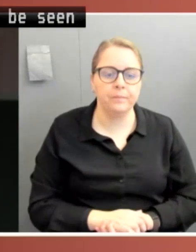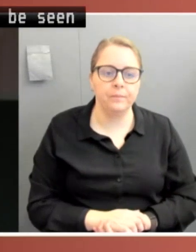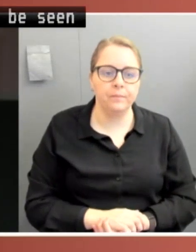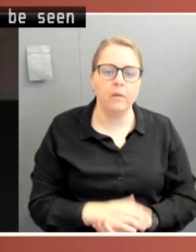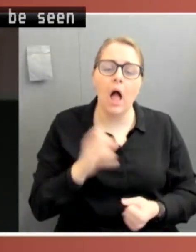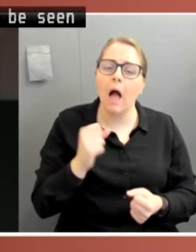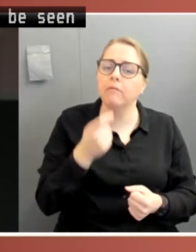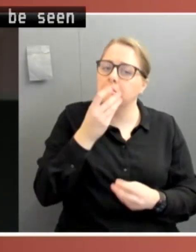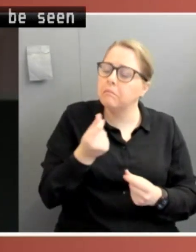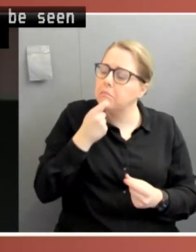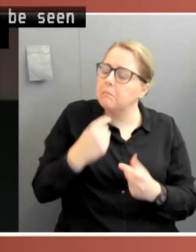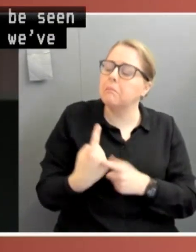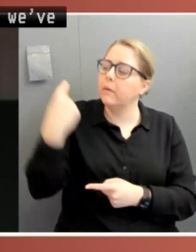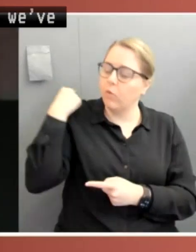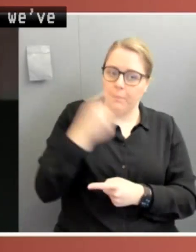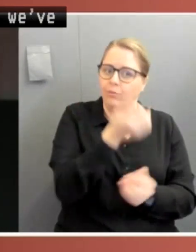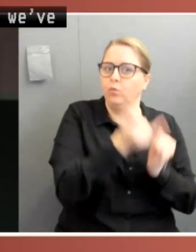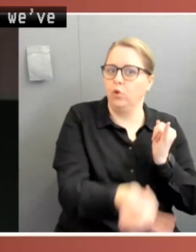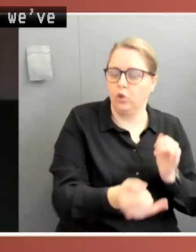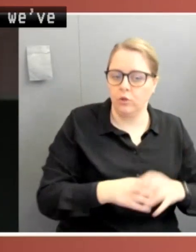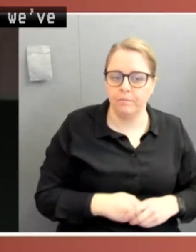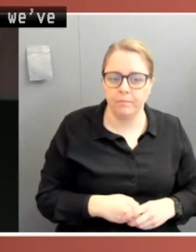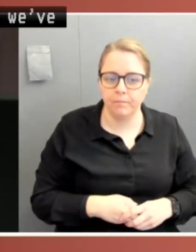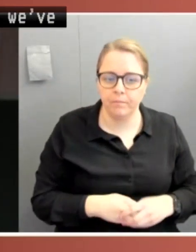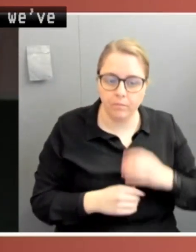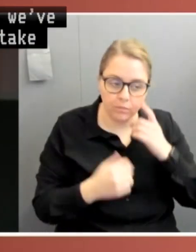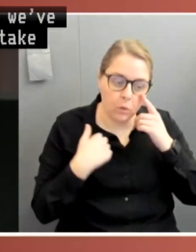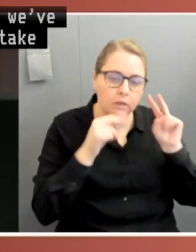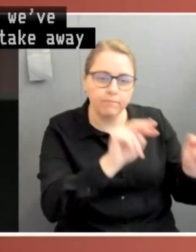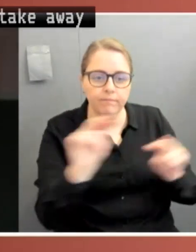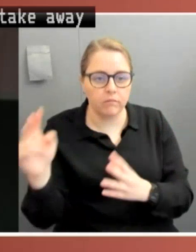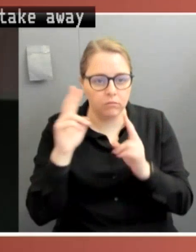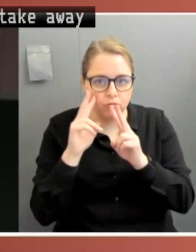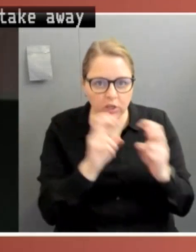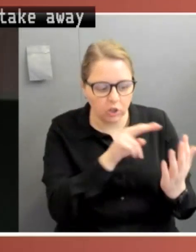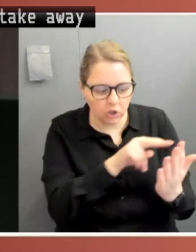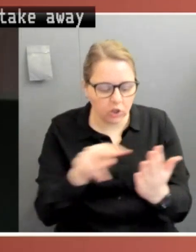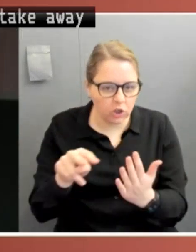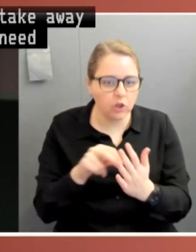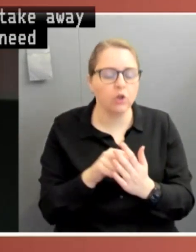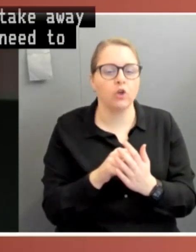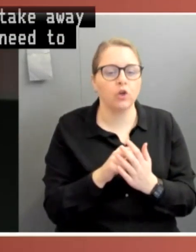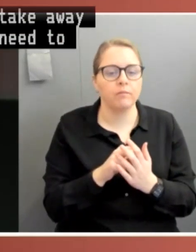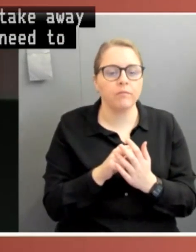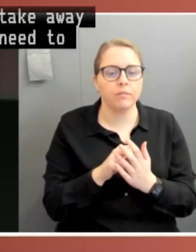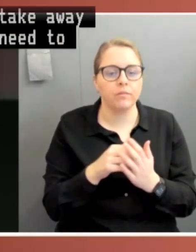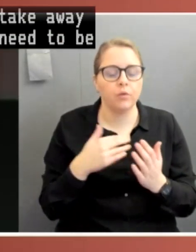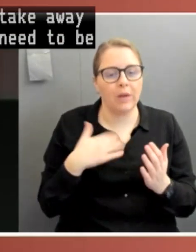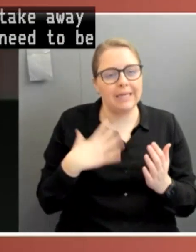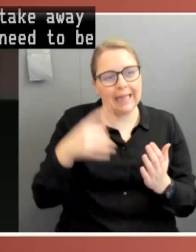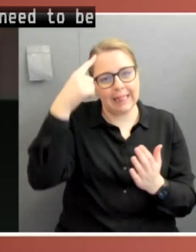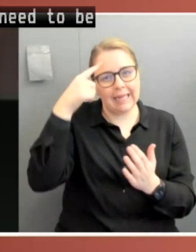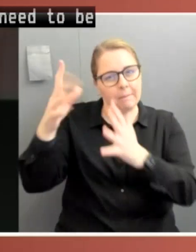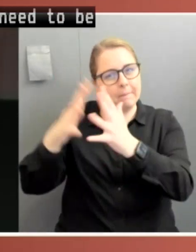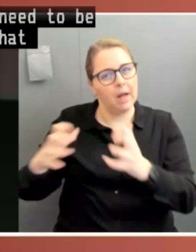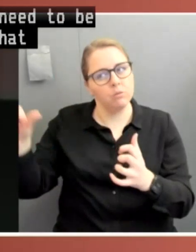What we take away from the study is that we need to be realistic about actually what we would expect of Parliament. And what